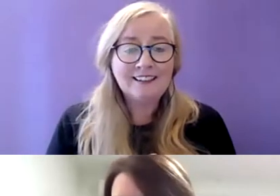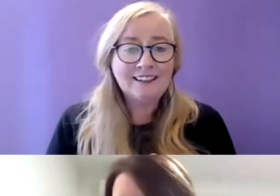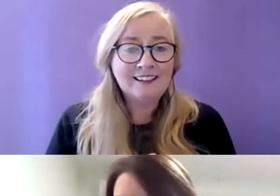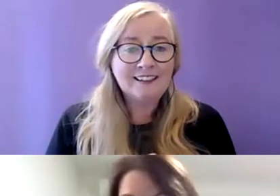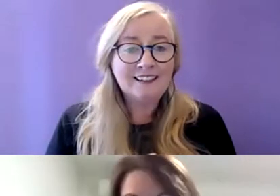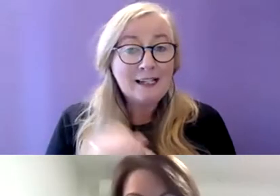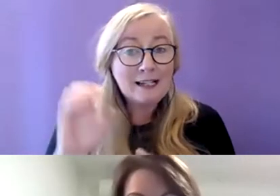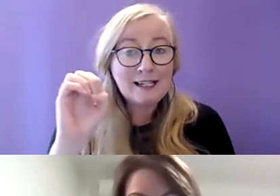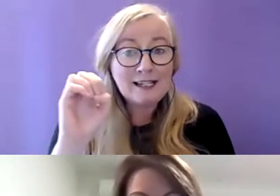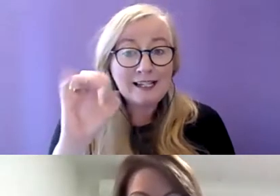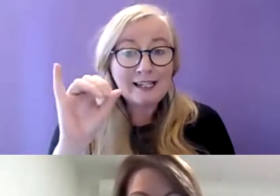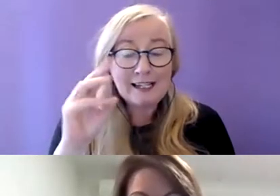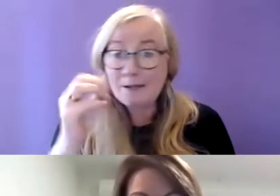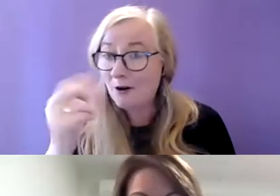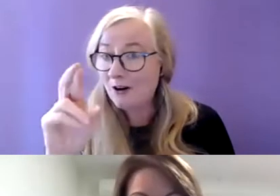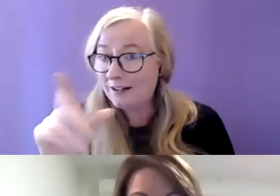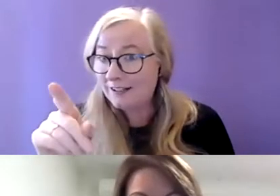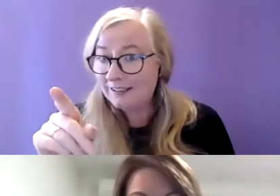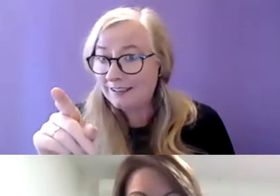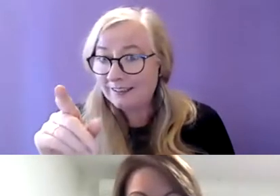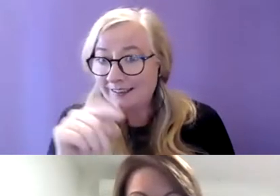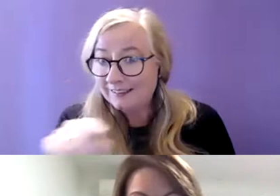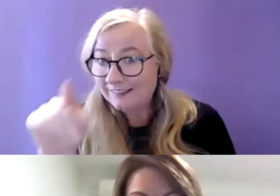Eamon have you can you have you been given